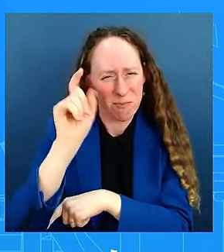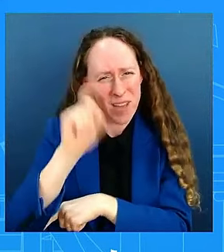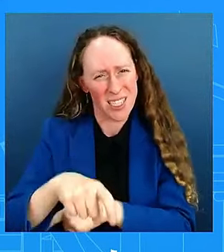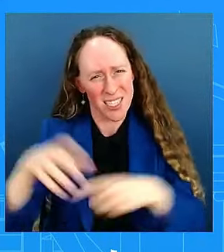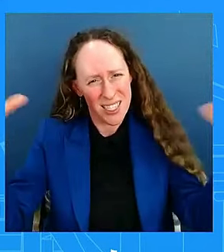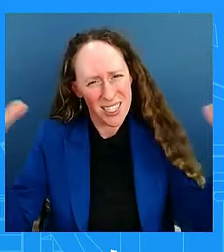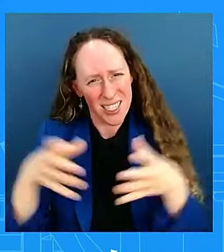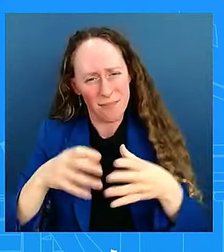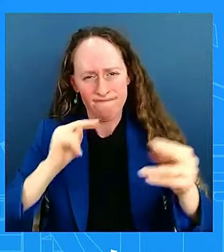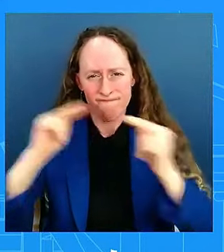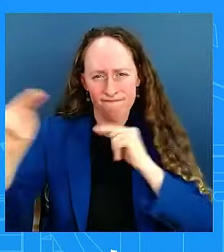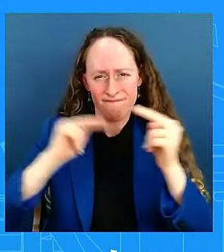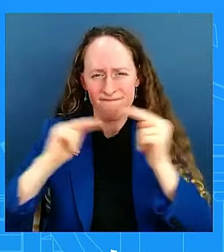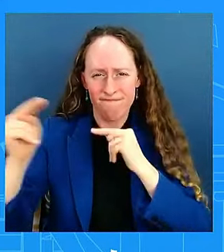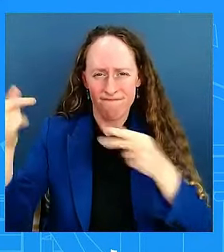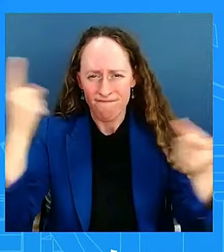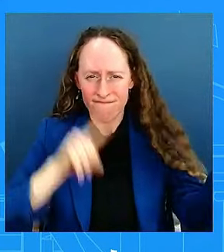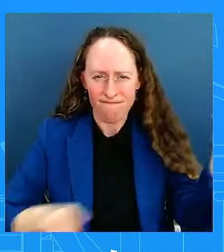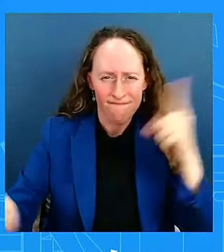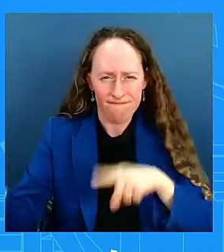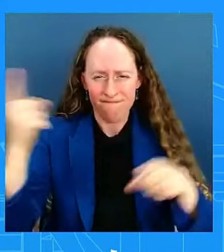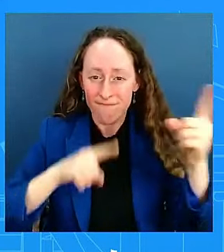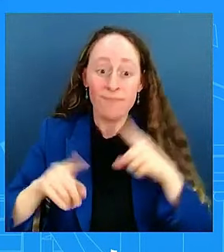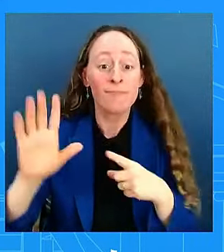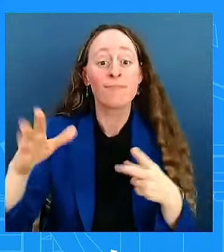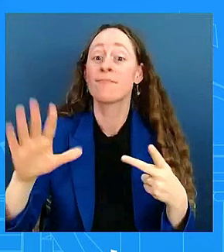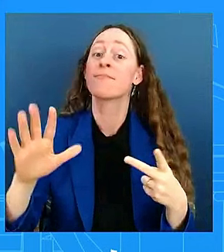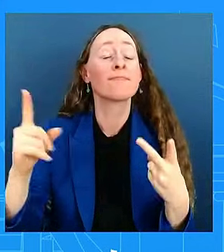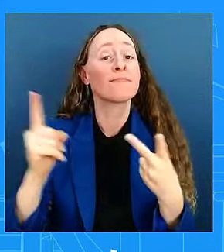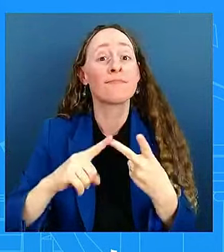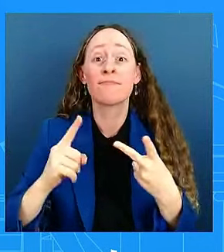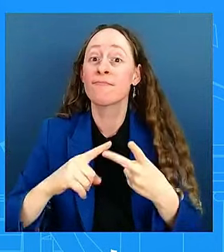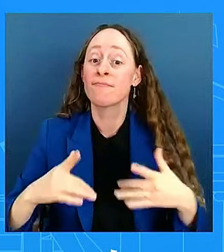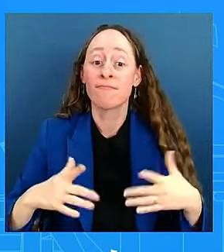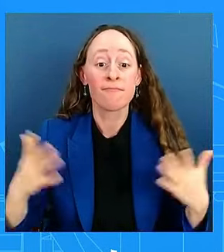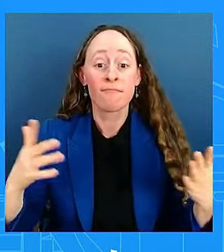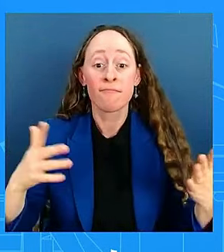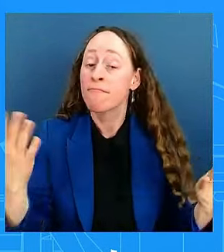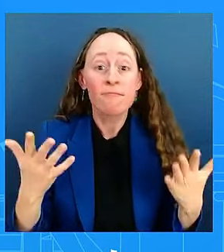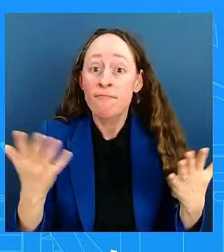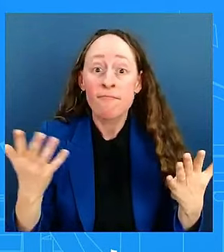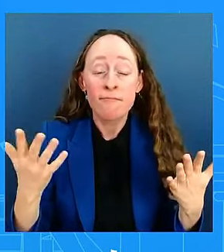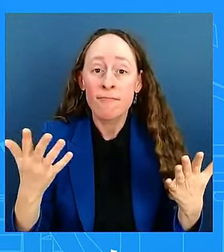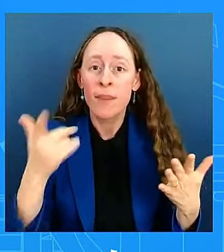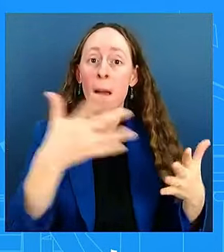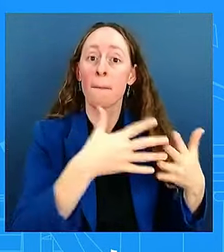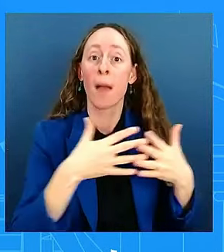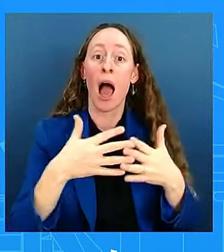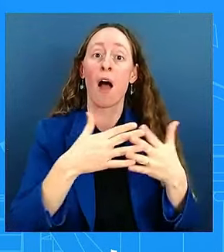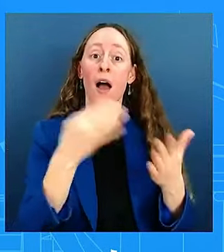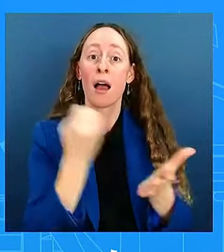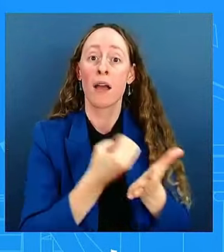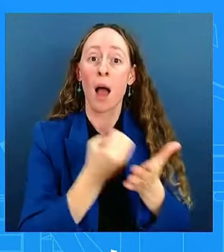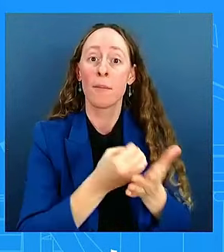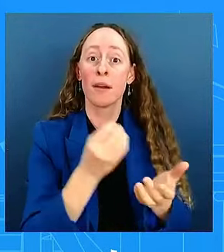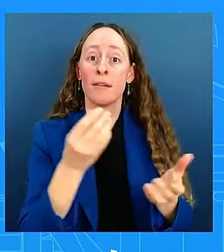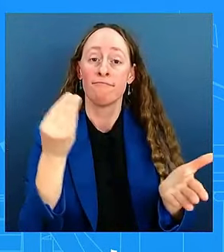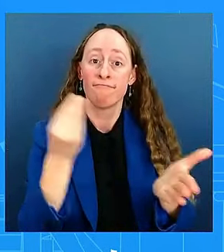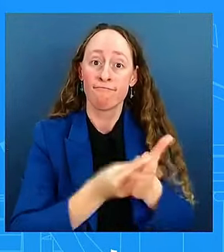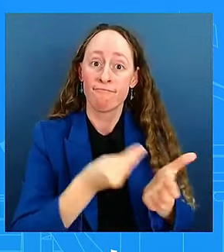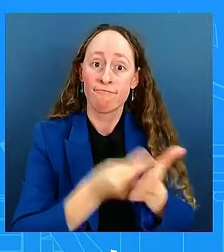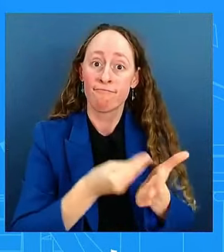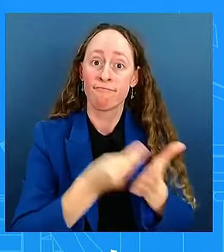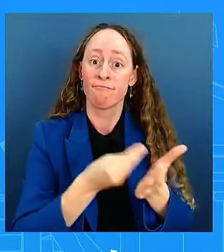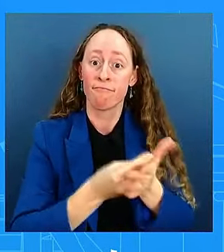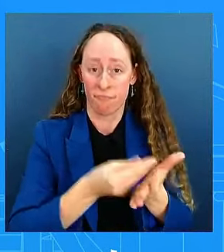news. Although the strength of the American economy is — it's about the strength of the American economy. New jobs